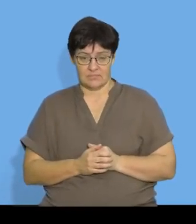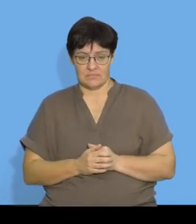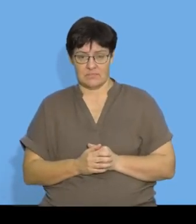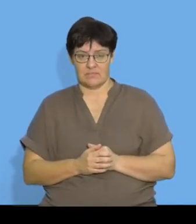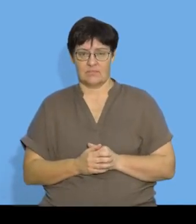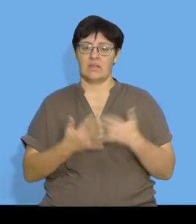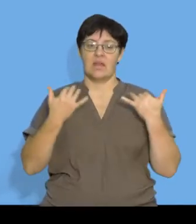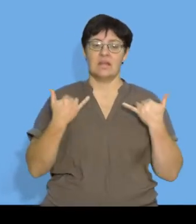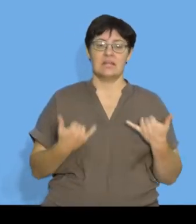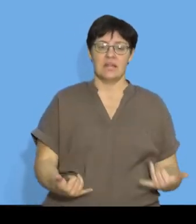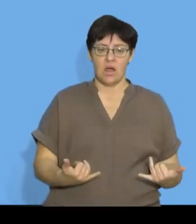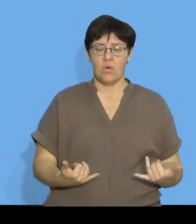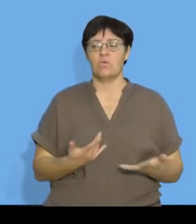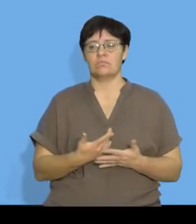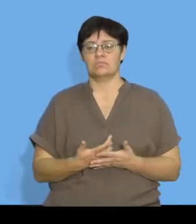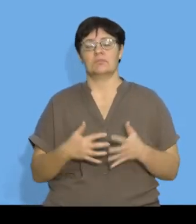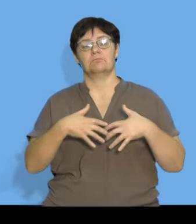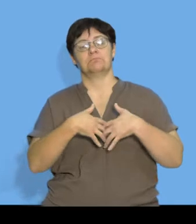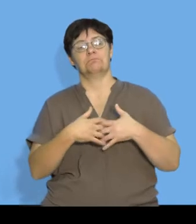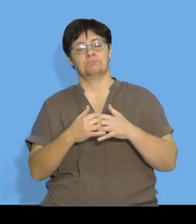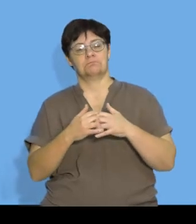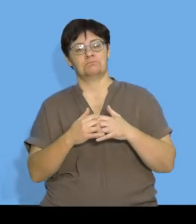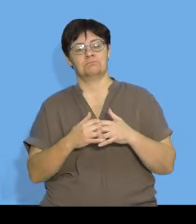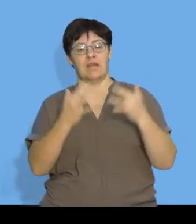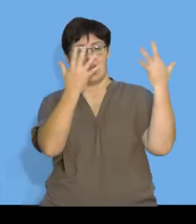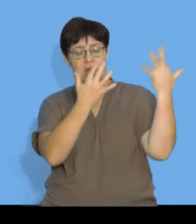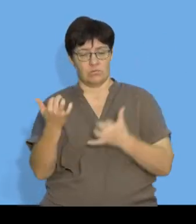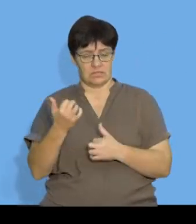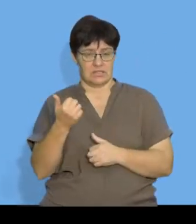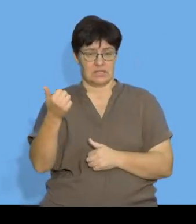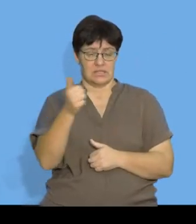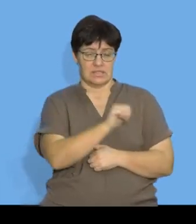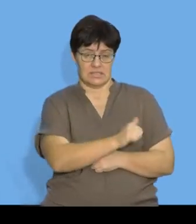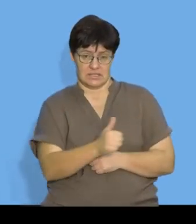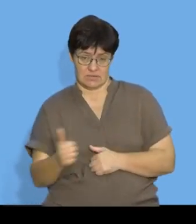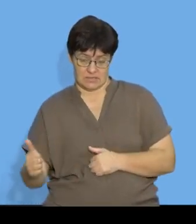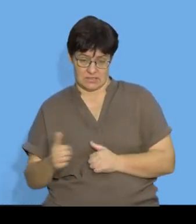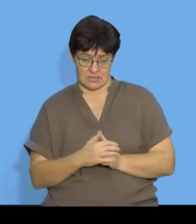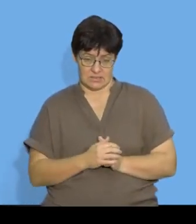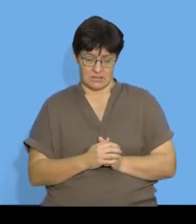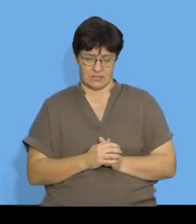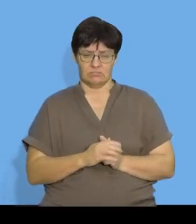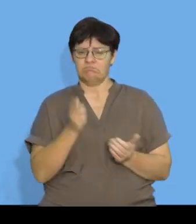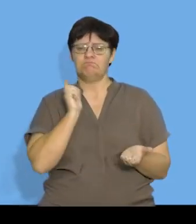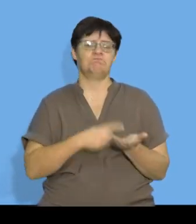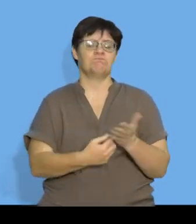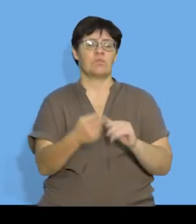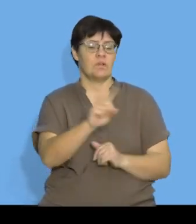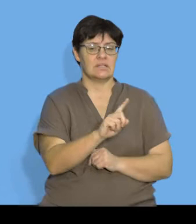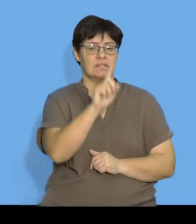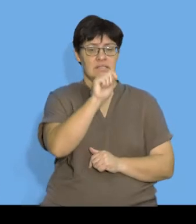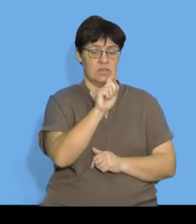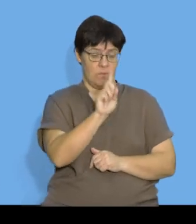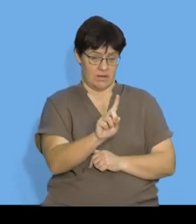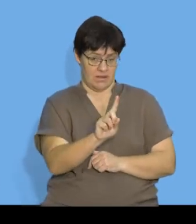So we are now going to generate an arithmetic sequence. We've already discussed that T1